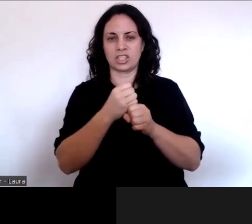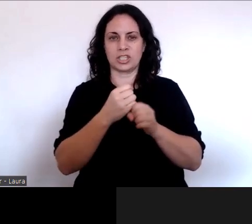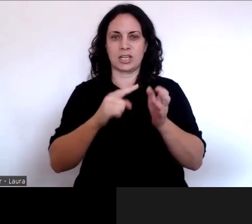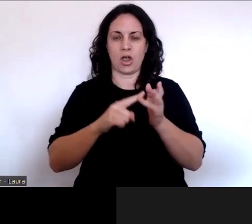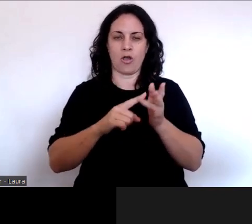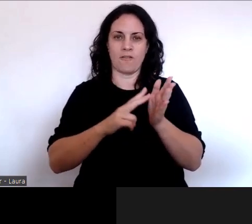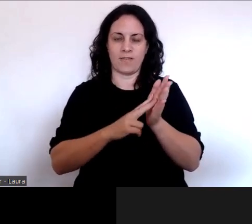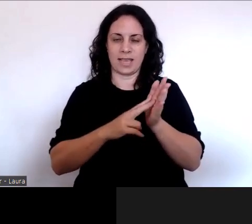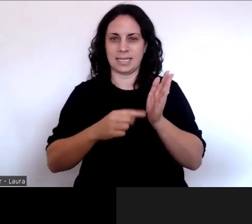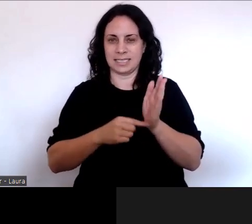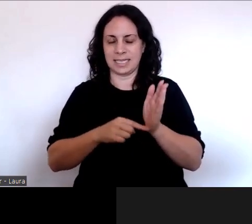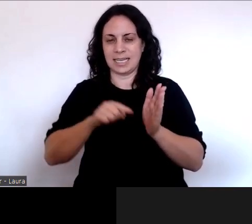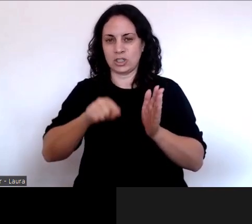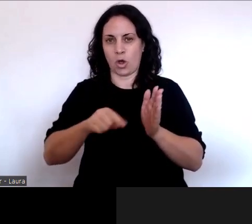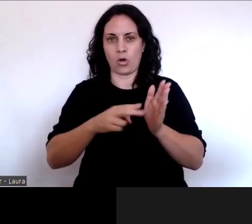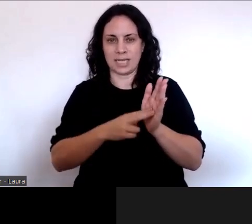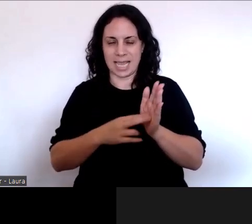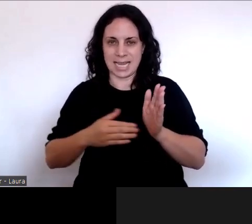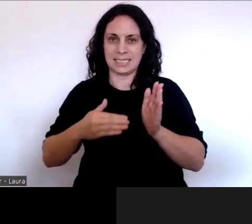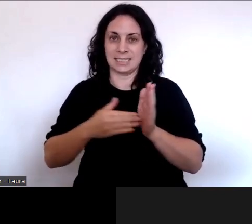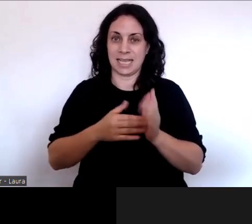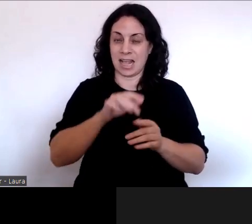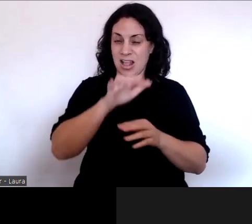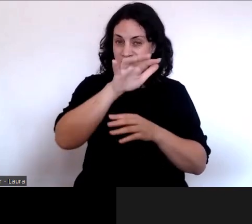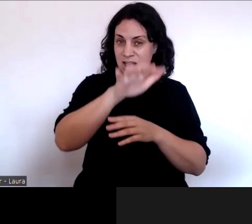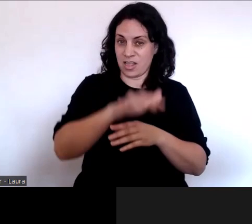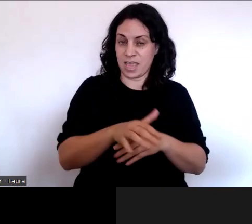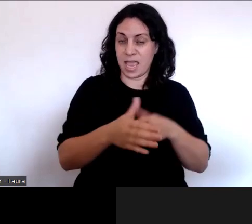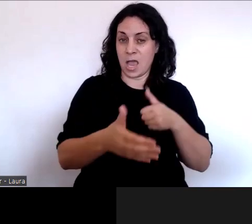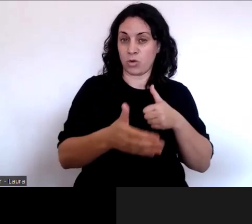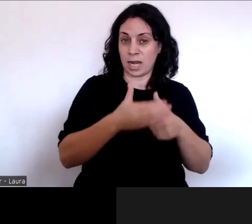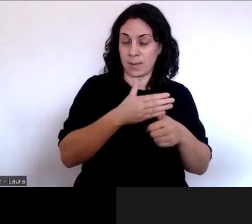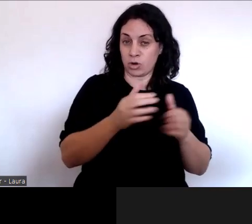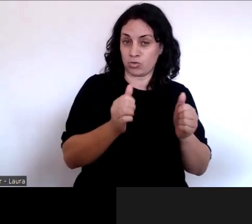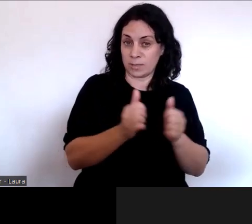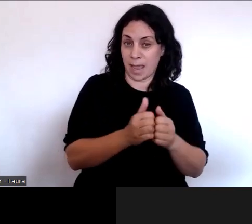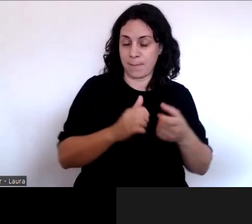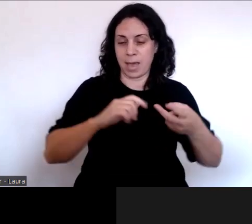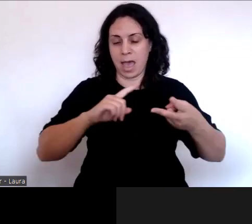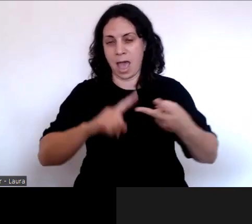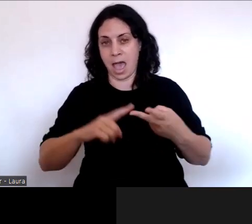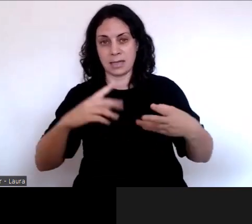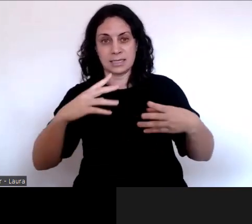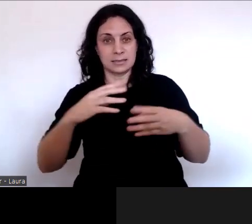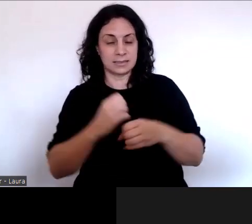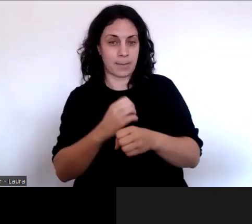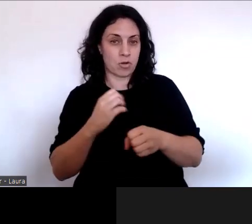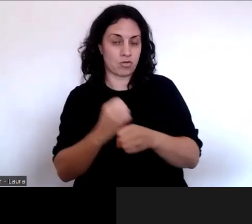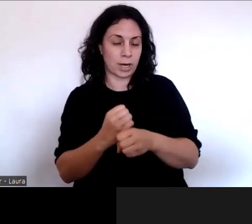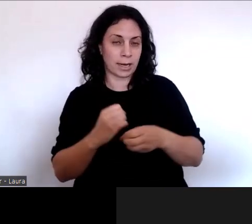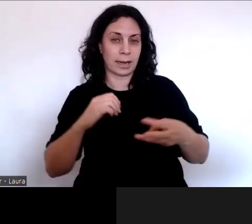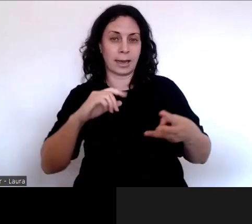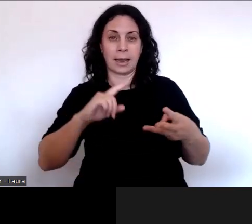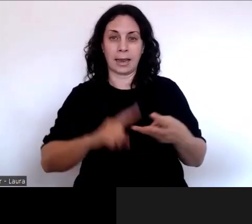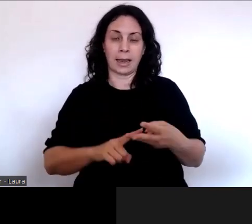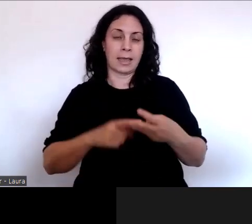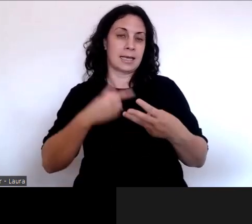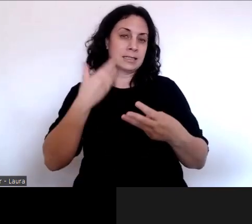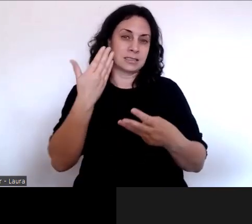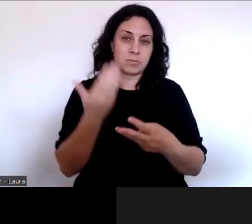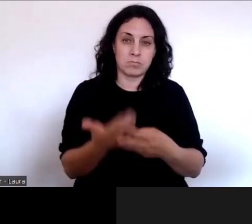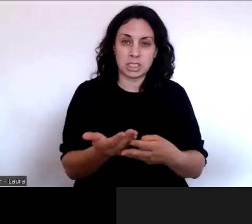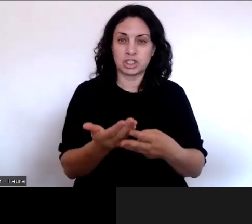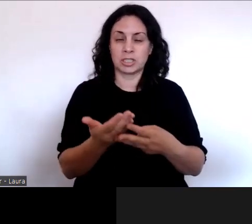the preliminary issues paper. You can access the summary. You can find out how to make a submission. You can make an online submission